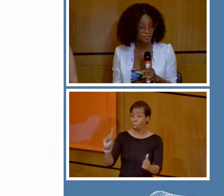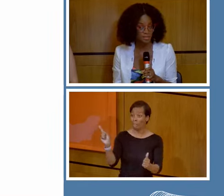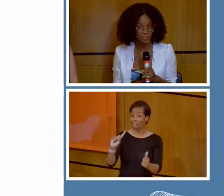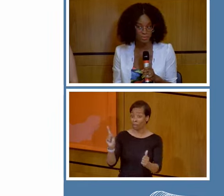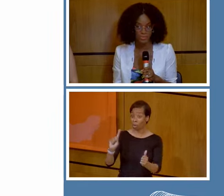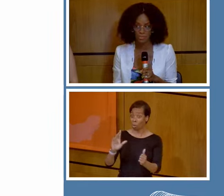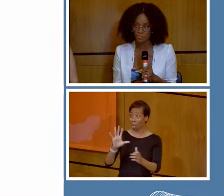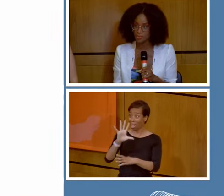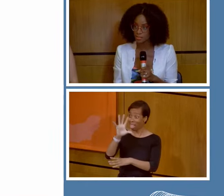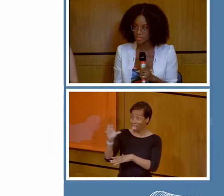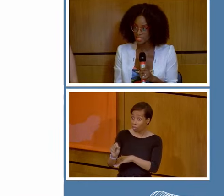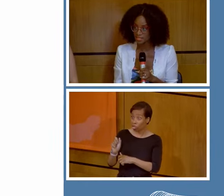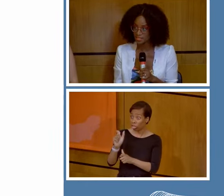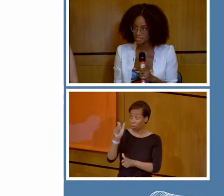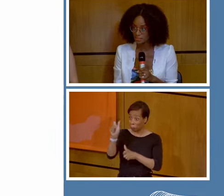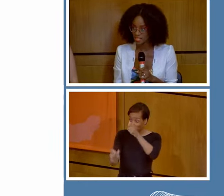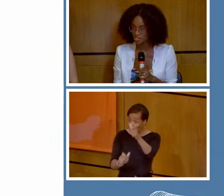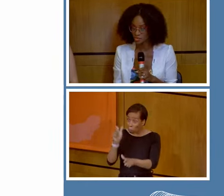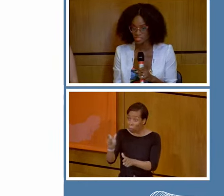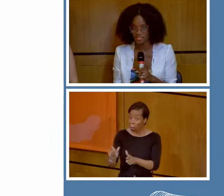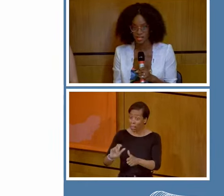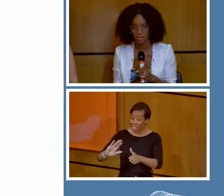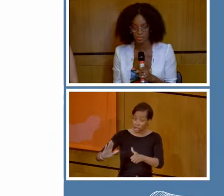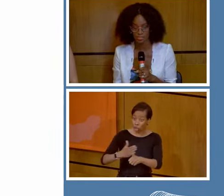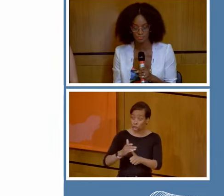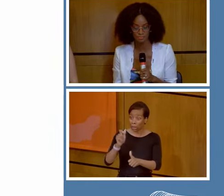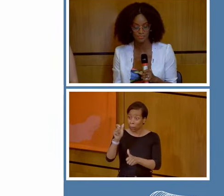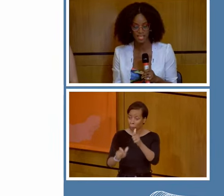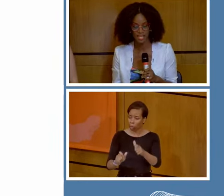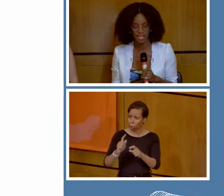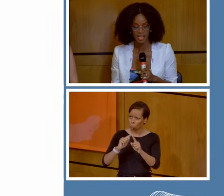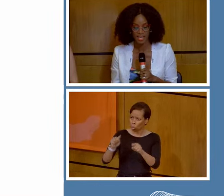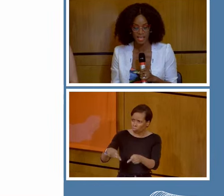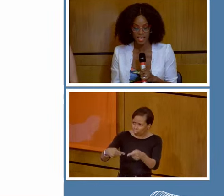peoples who rose up against the Spanish conquistadors.